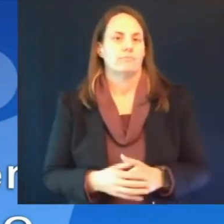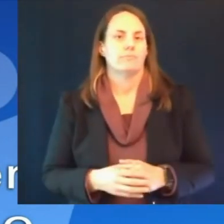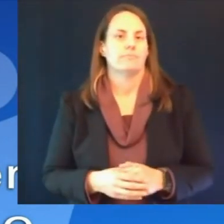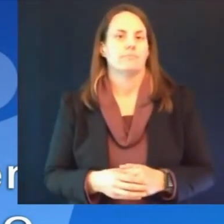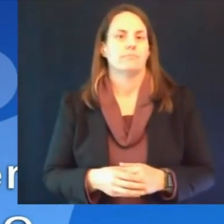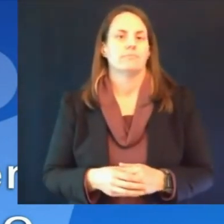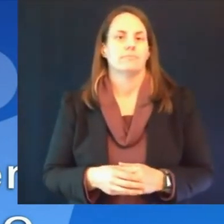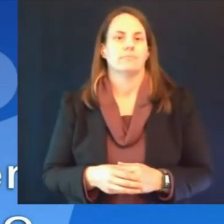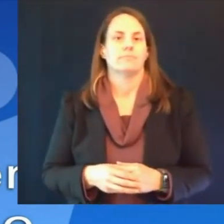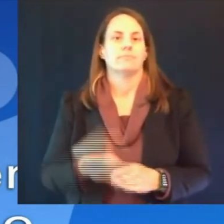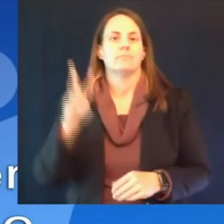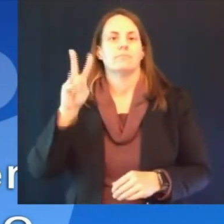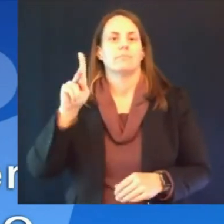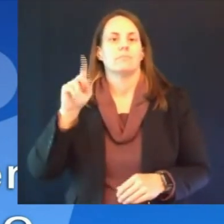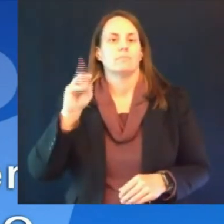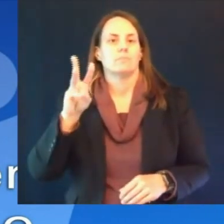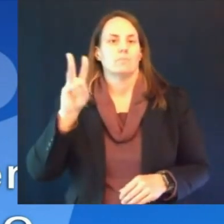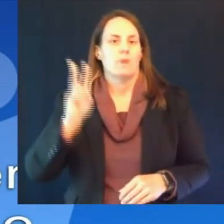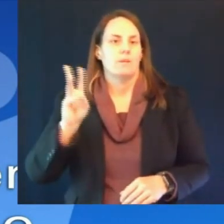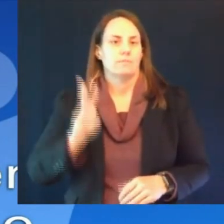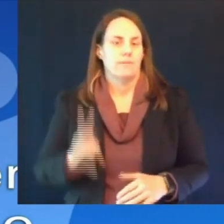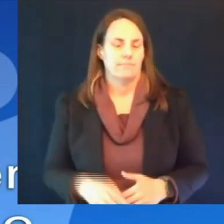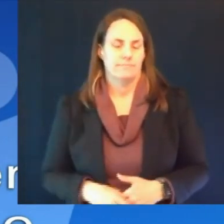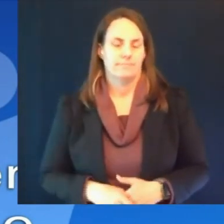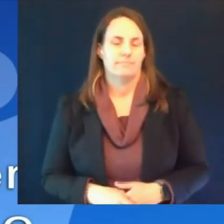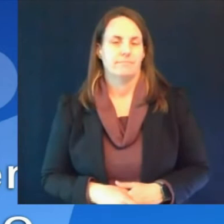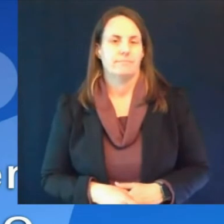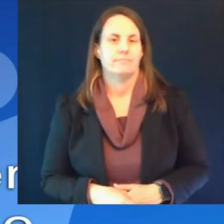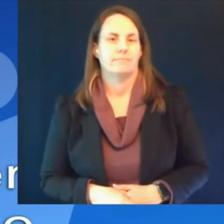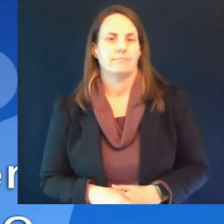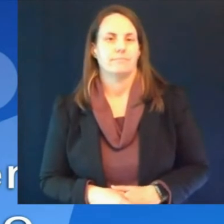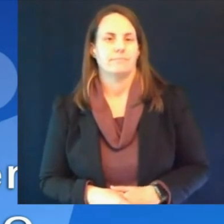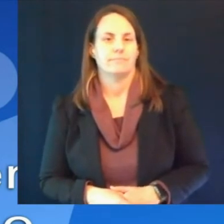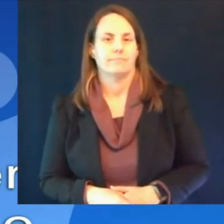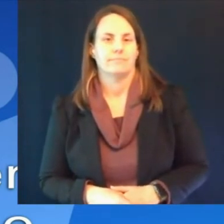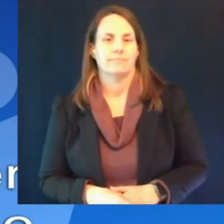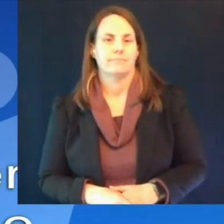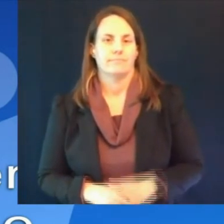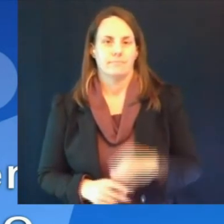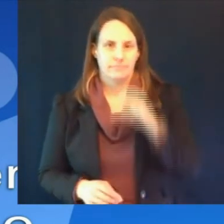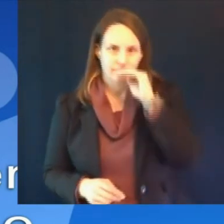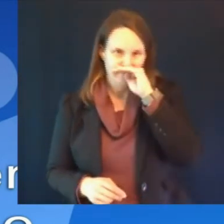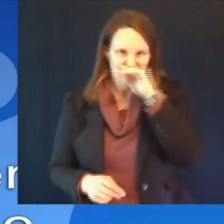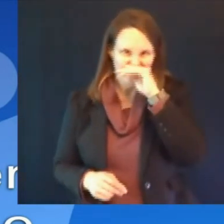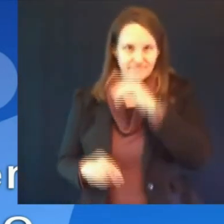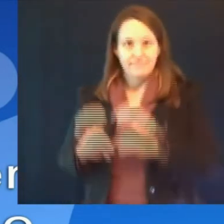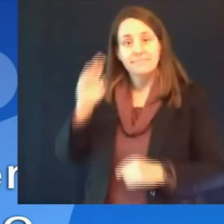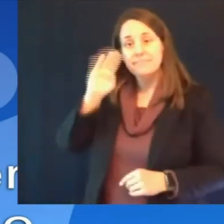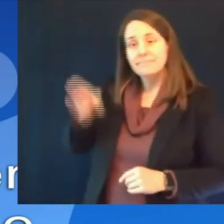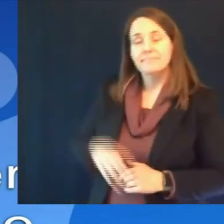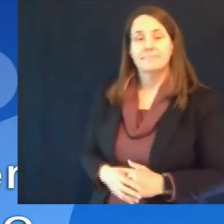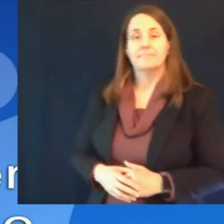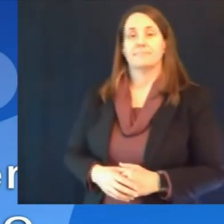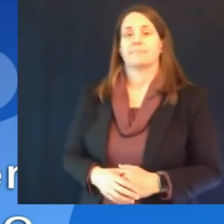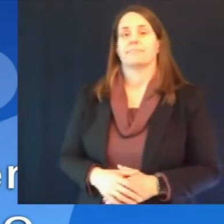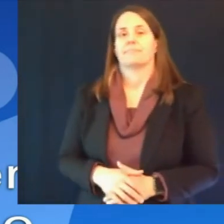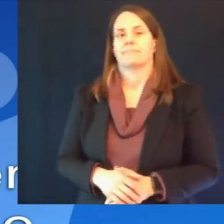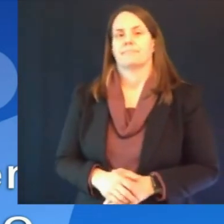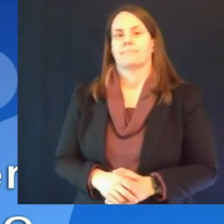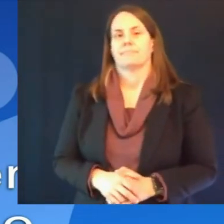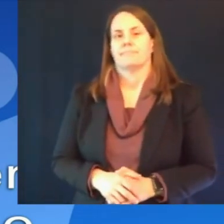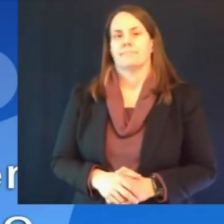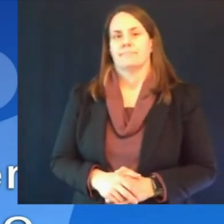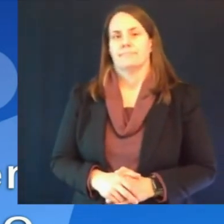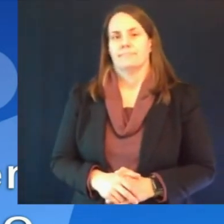wausau mason hi natalie sapila in for mason dowling um we've been seeing some reports